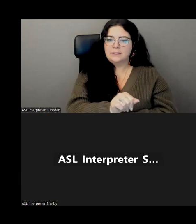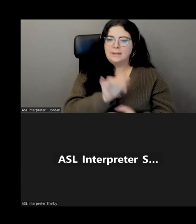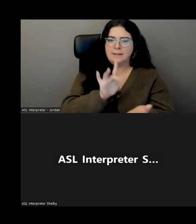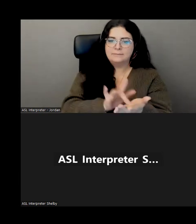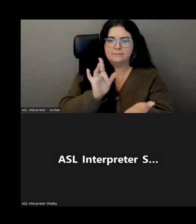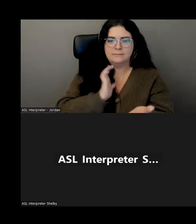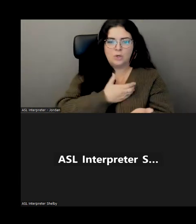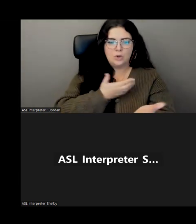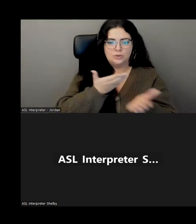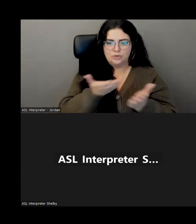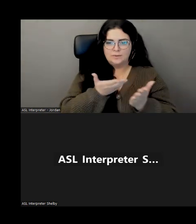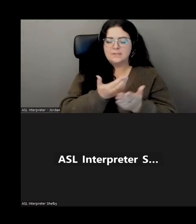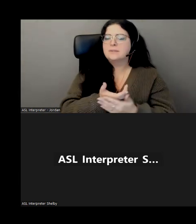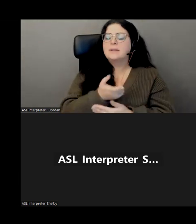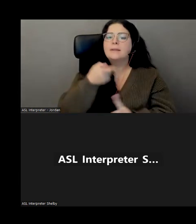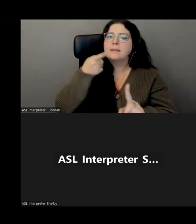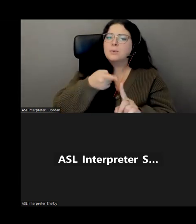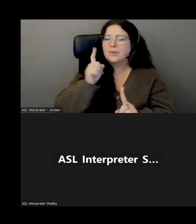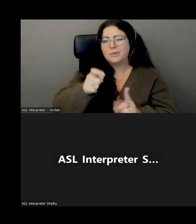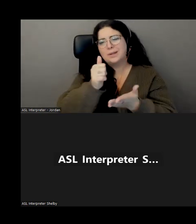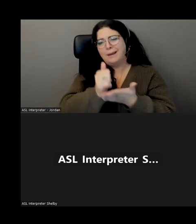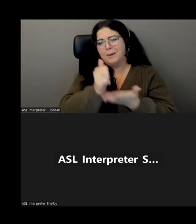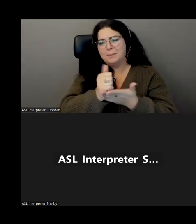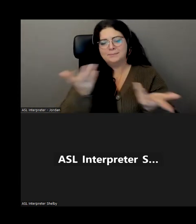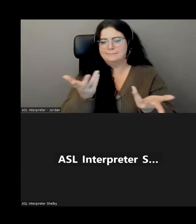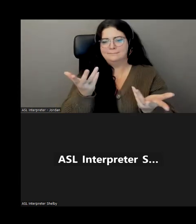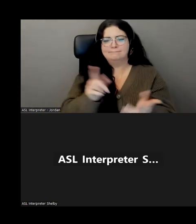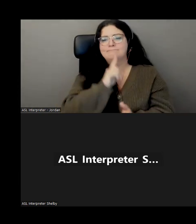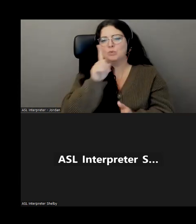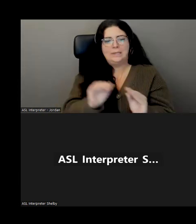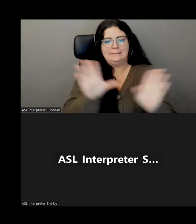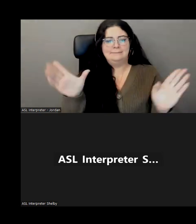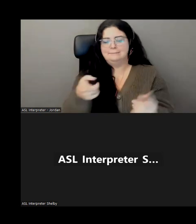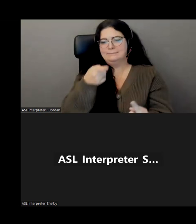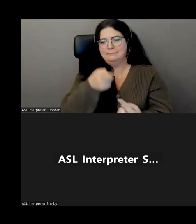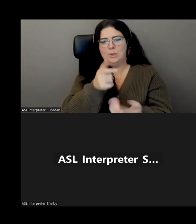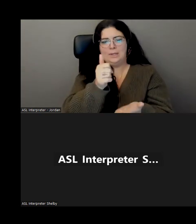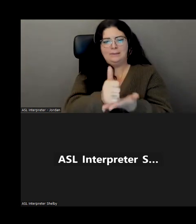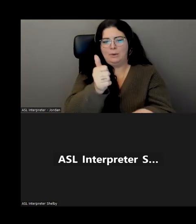You just need to need help. That's really what it comes down to. We're here to help everybody.